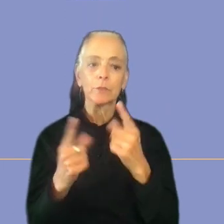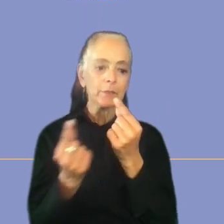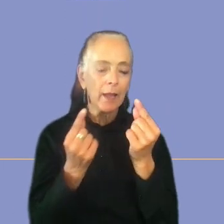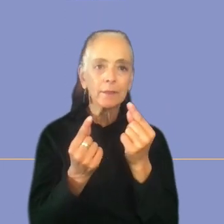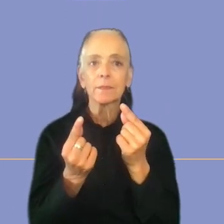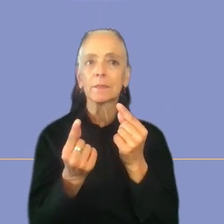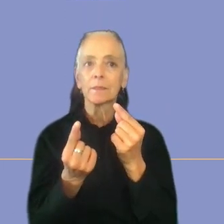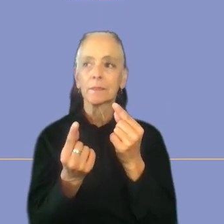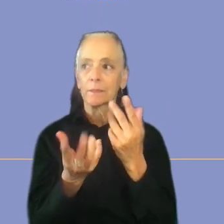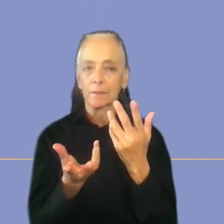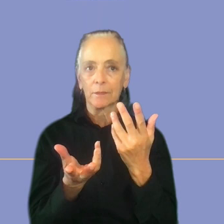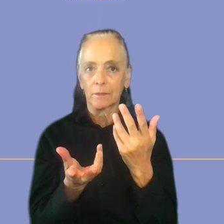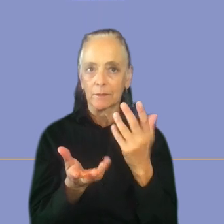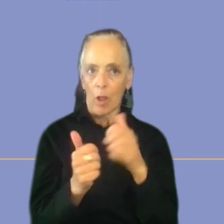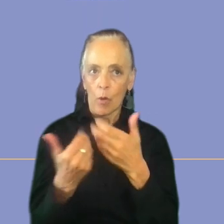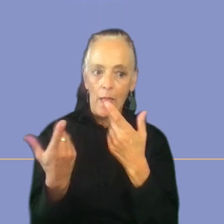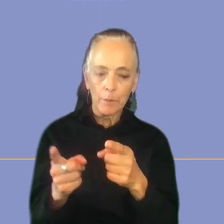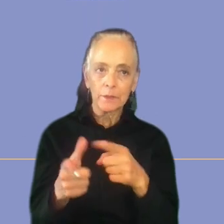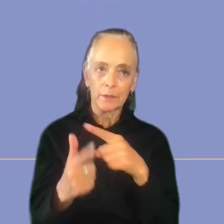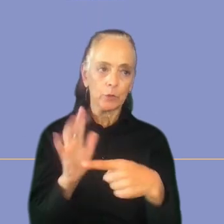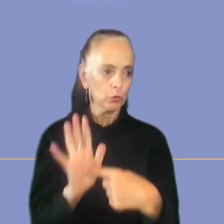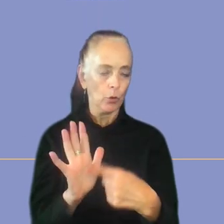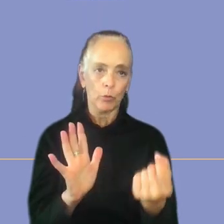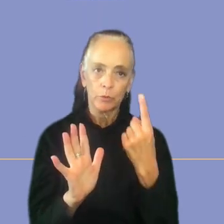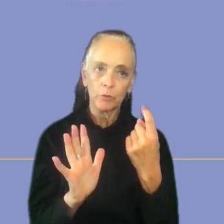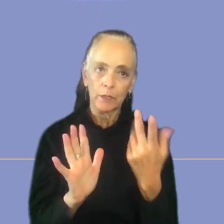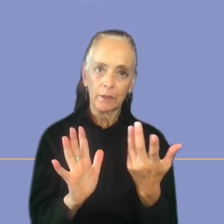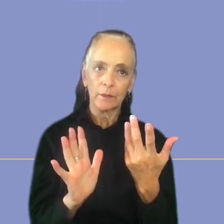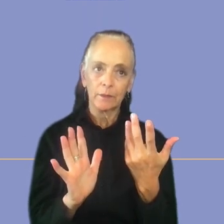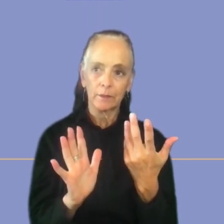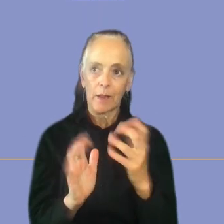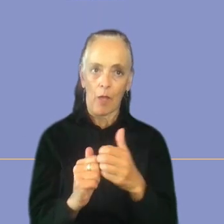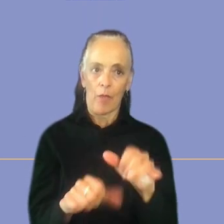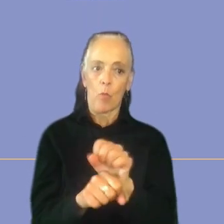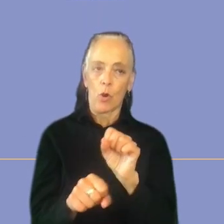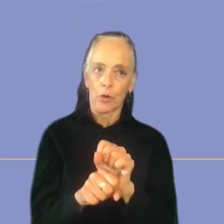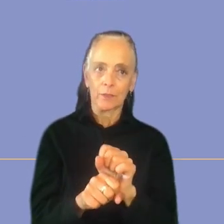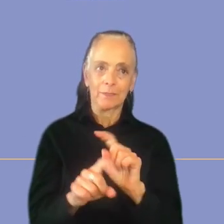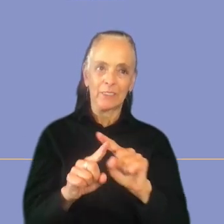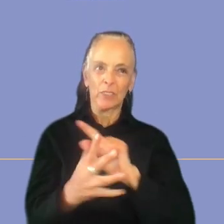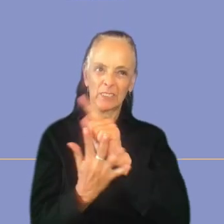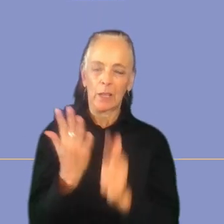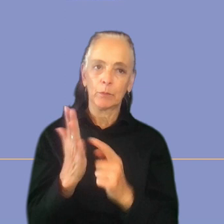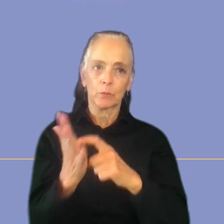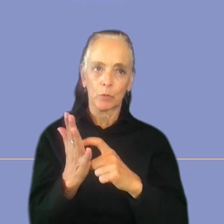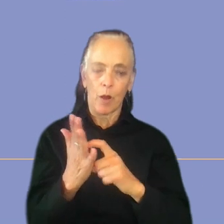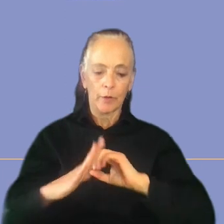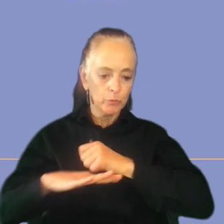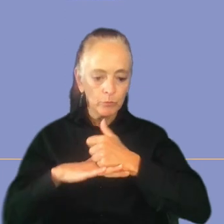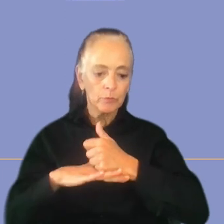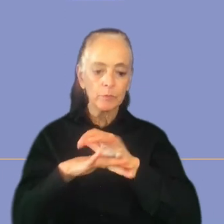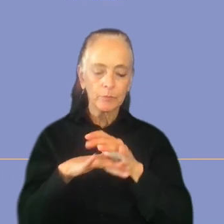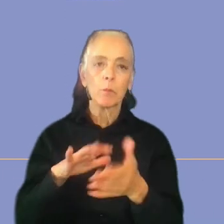place. So you can also show that you understand how it works and all the different steps you need to take before you